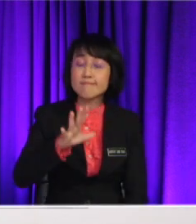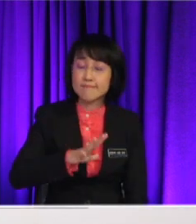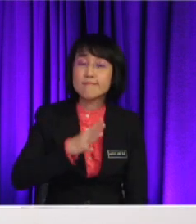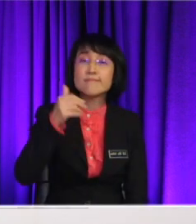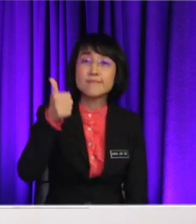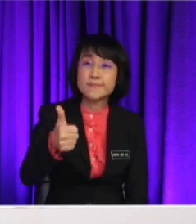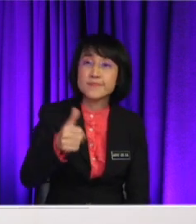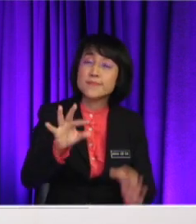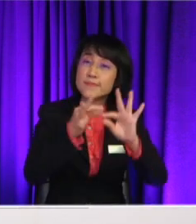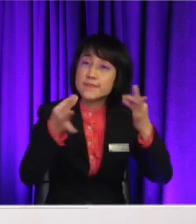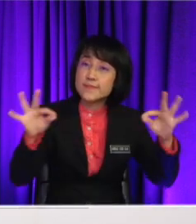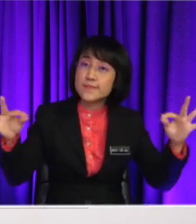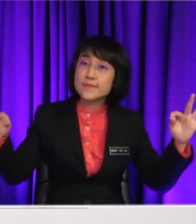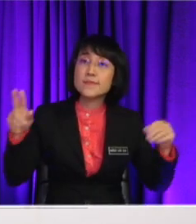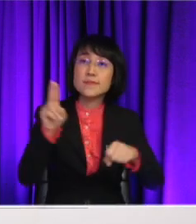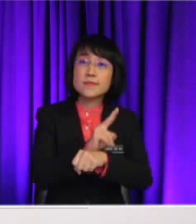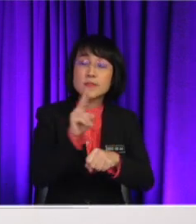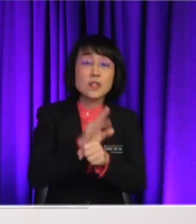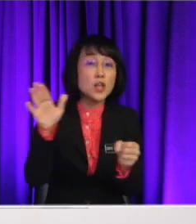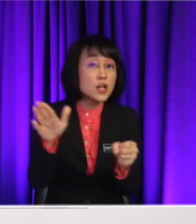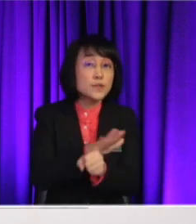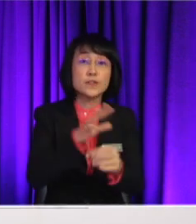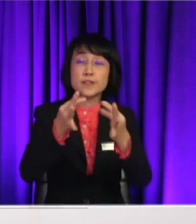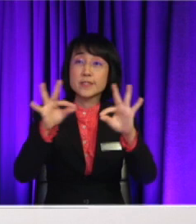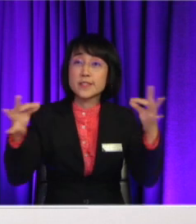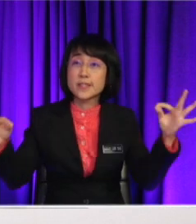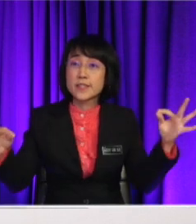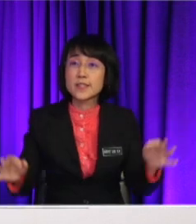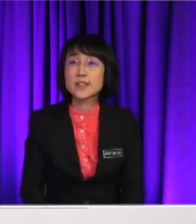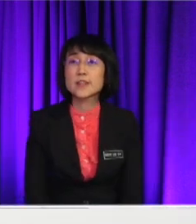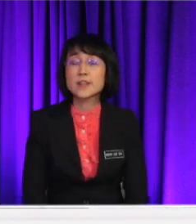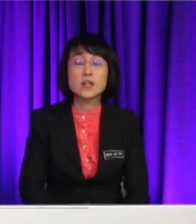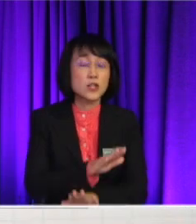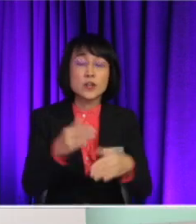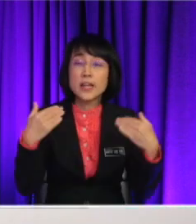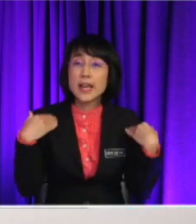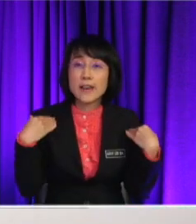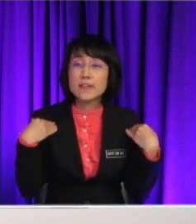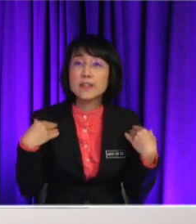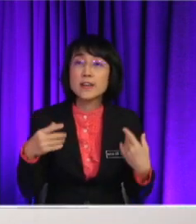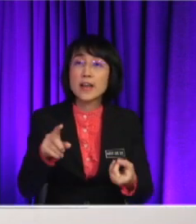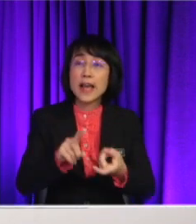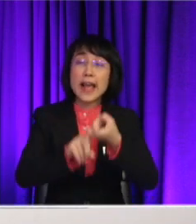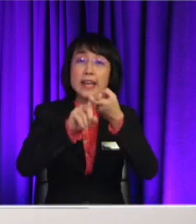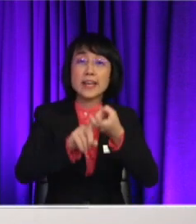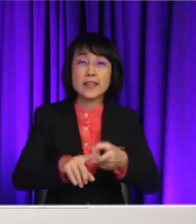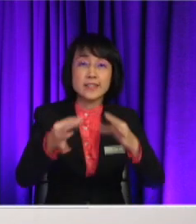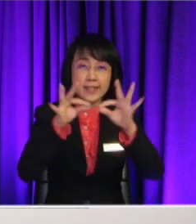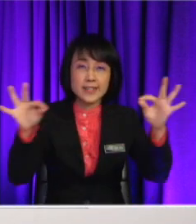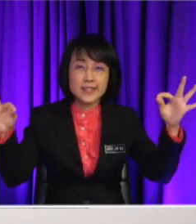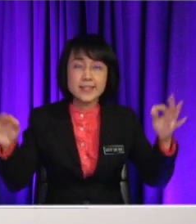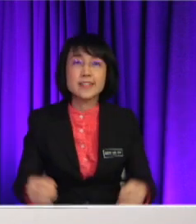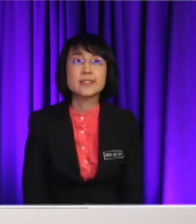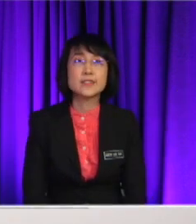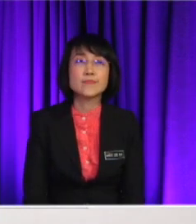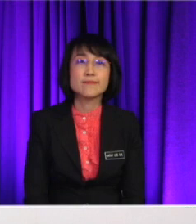And then the sentences that they use are full sentences and they do not have any hanging sentences there. Yeah. So, I think all of them have done a good job. All